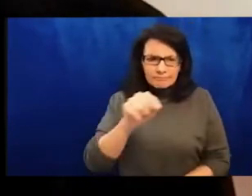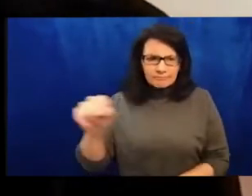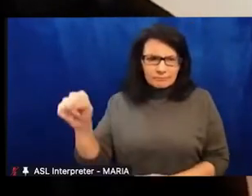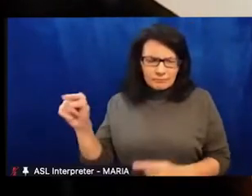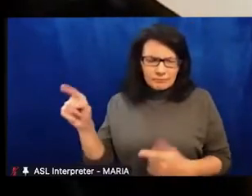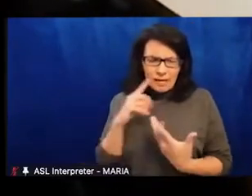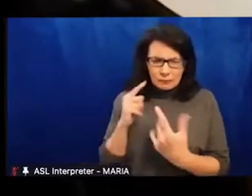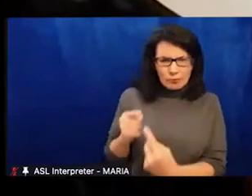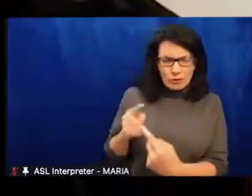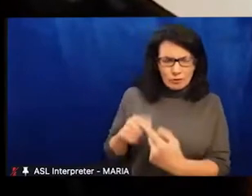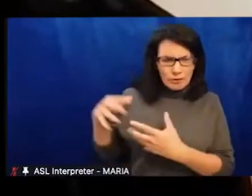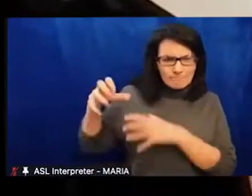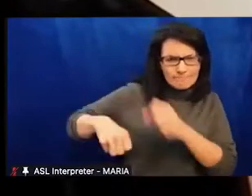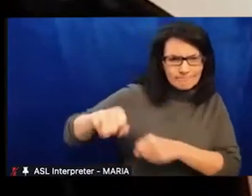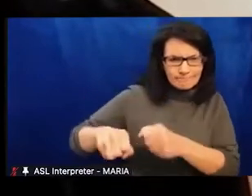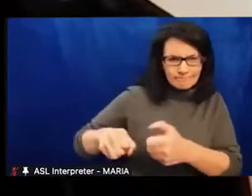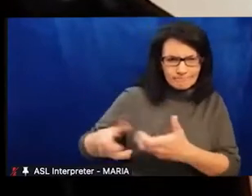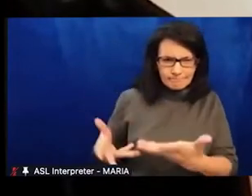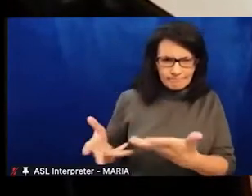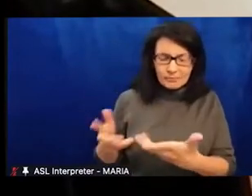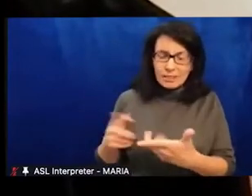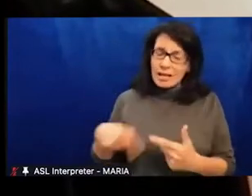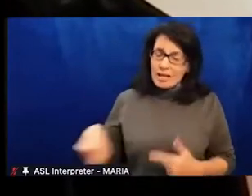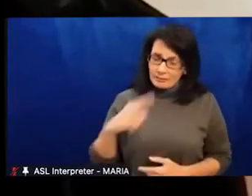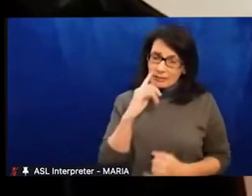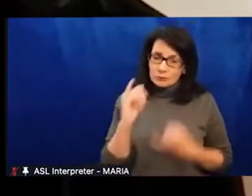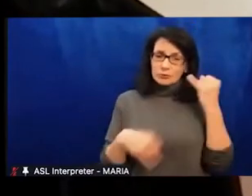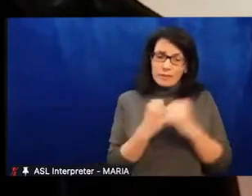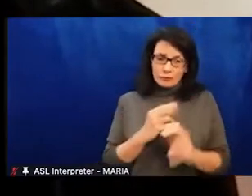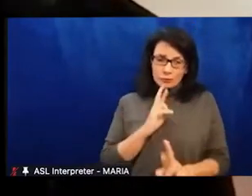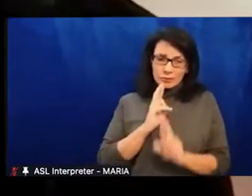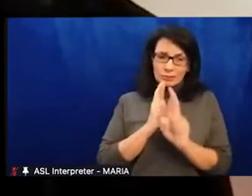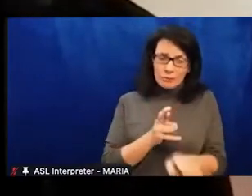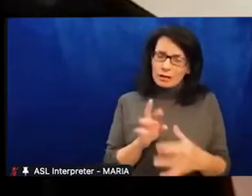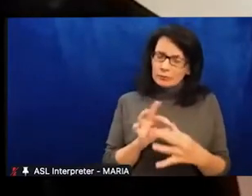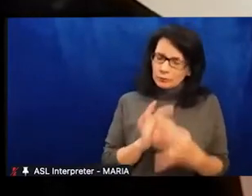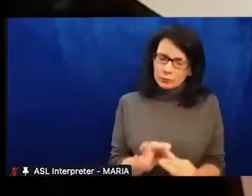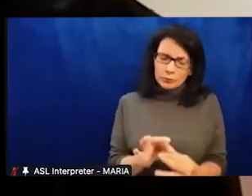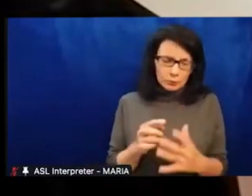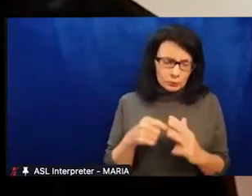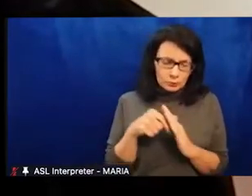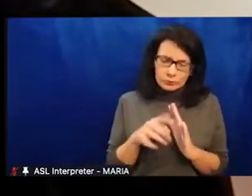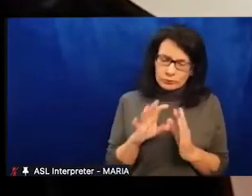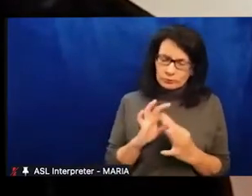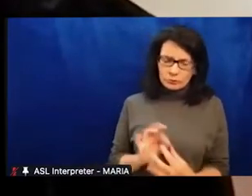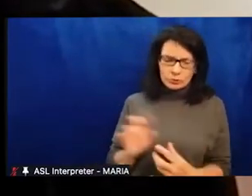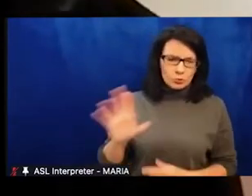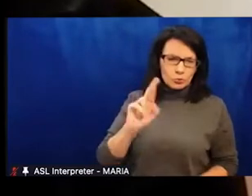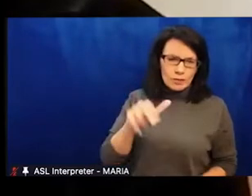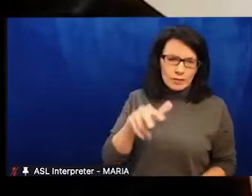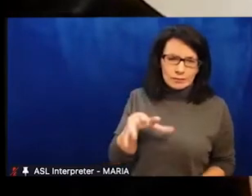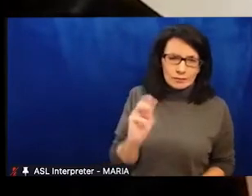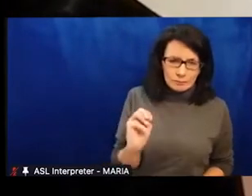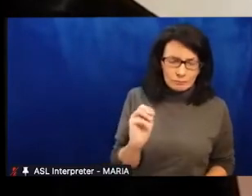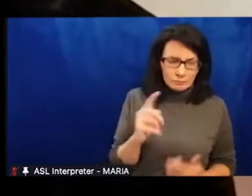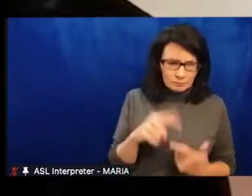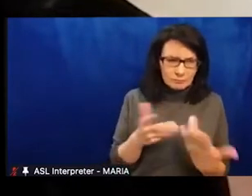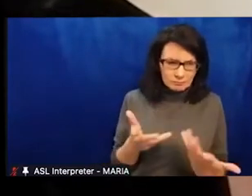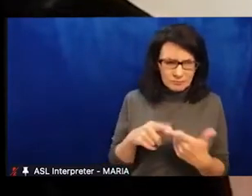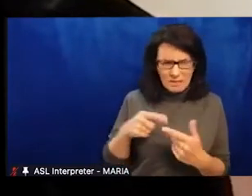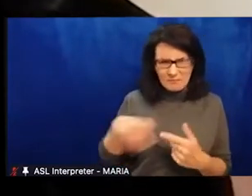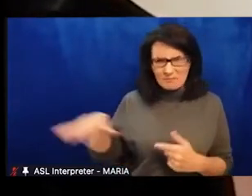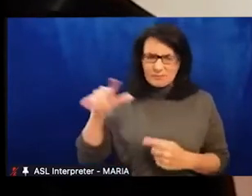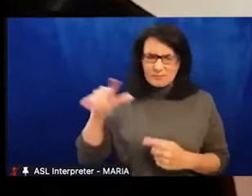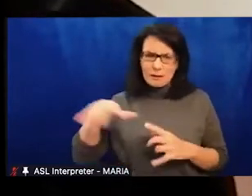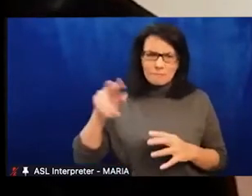This is an introduction to what is happening in Ukraine right now. We hope to also offer some viewpoints into how this war relates to other occupations and